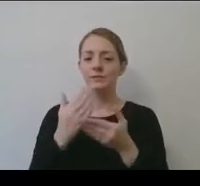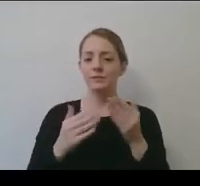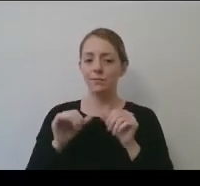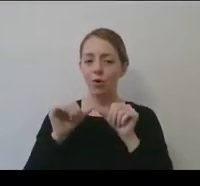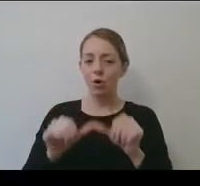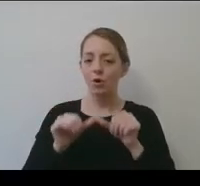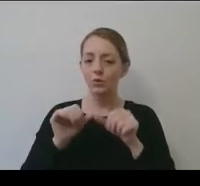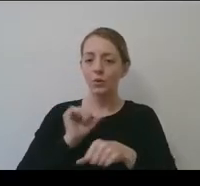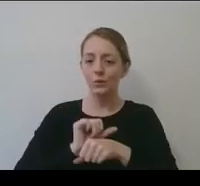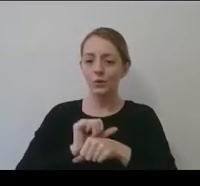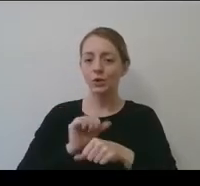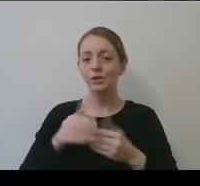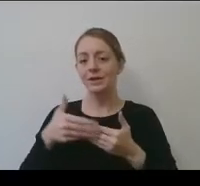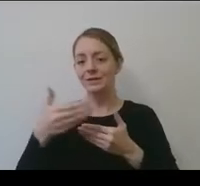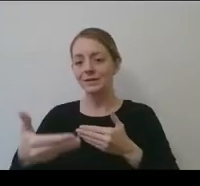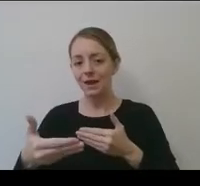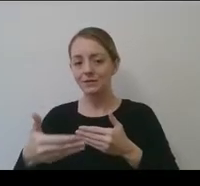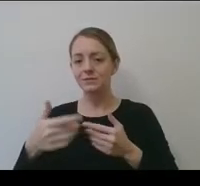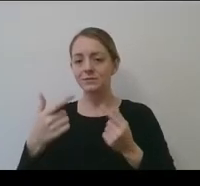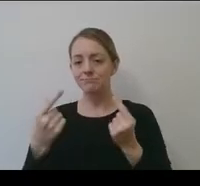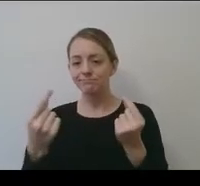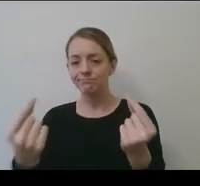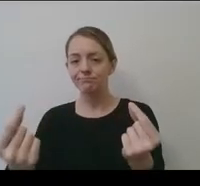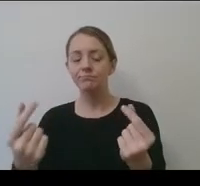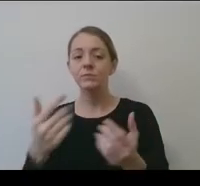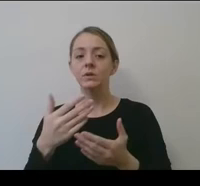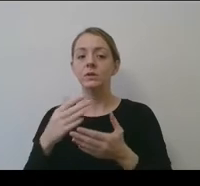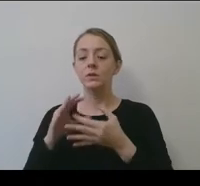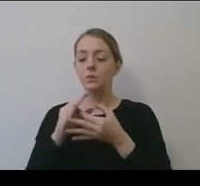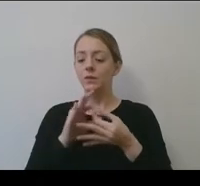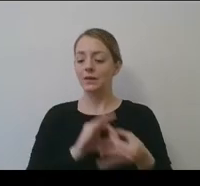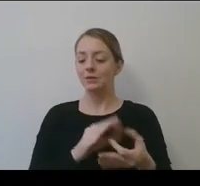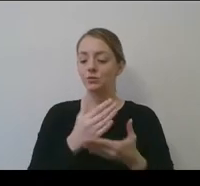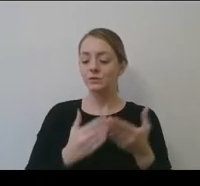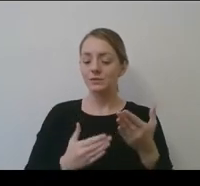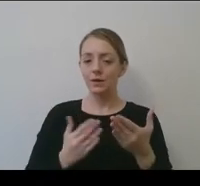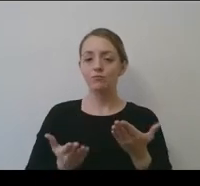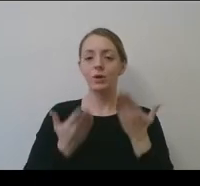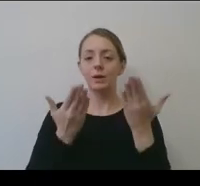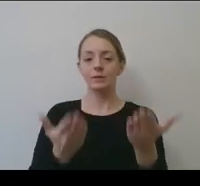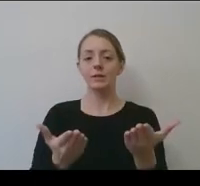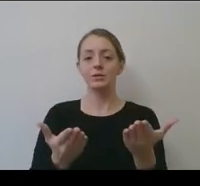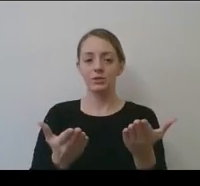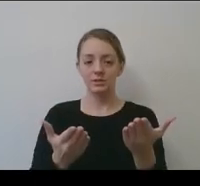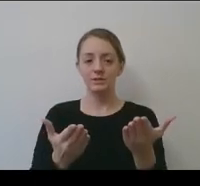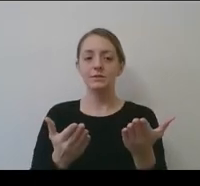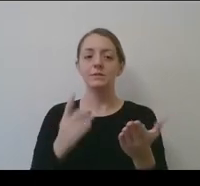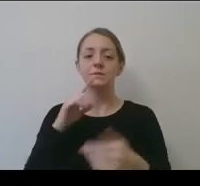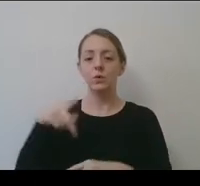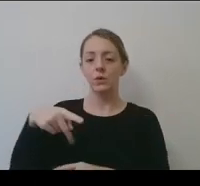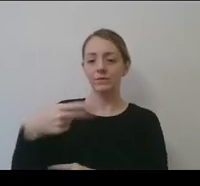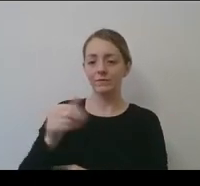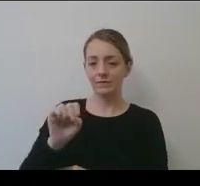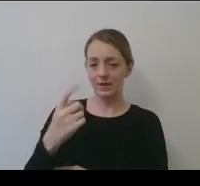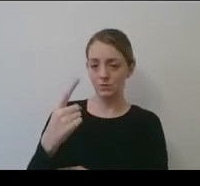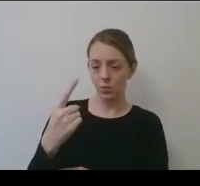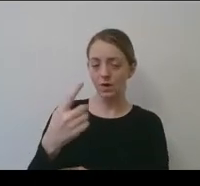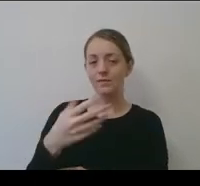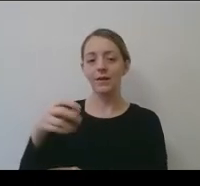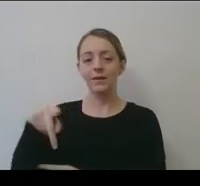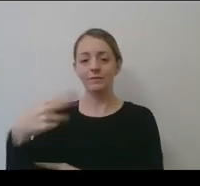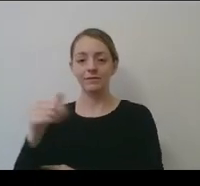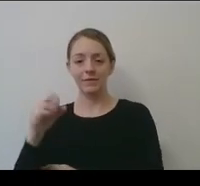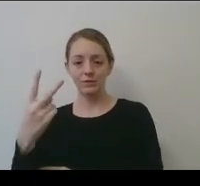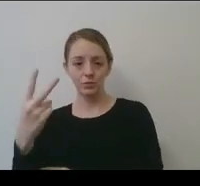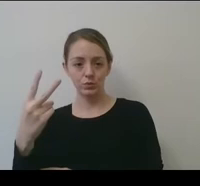next steps, um, related to a couple of recommendations that span both phase one and phase two. Um, the Kaplan